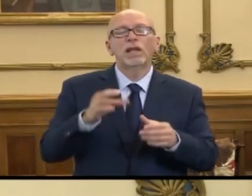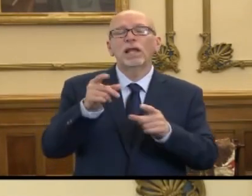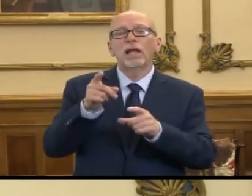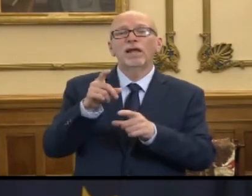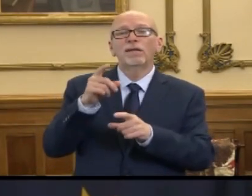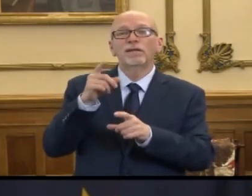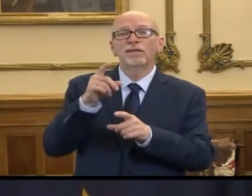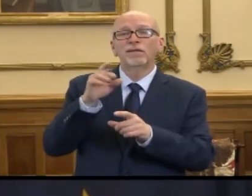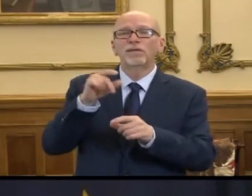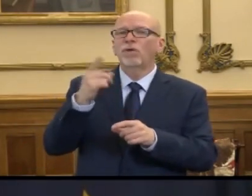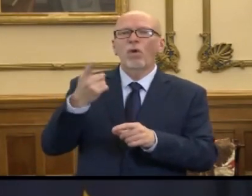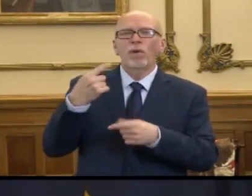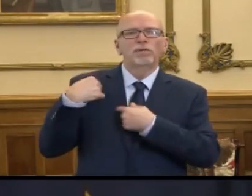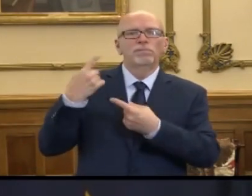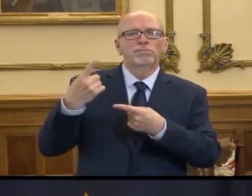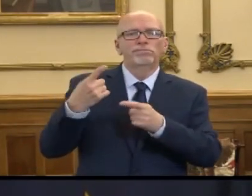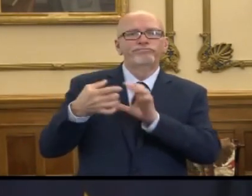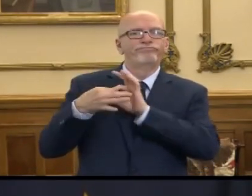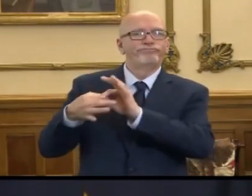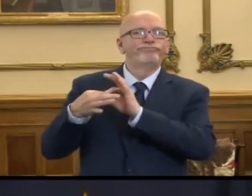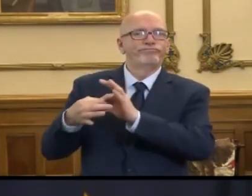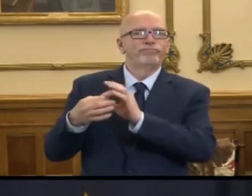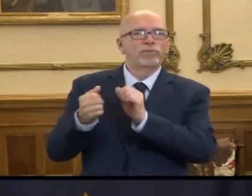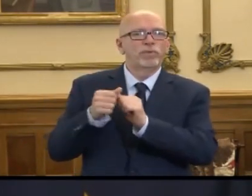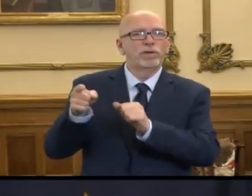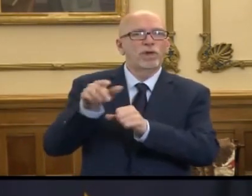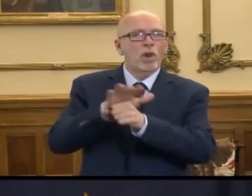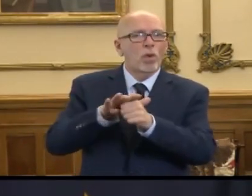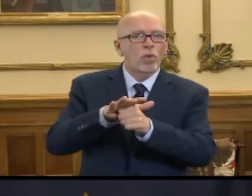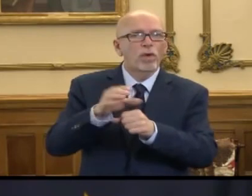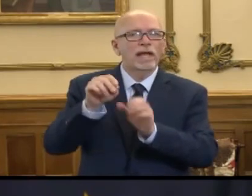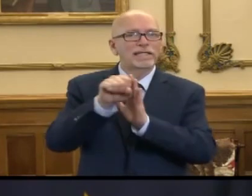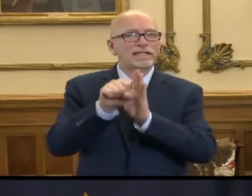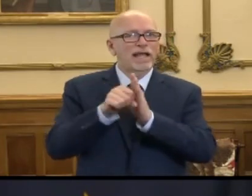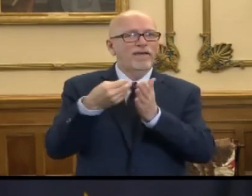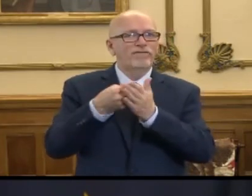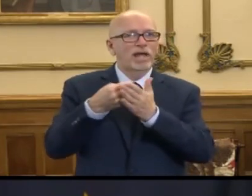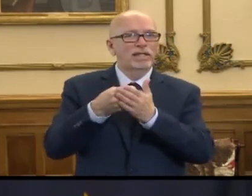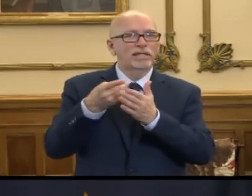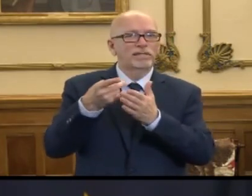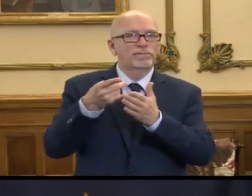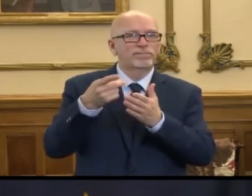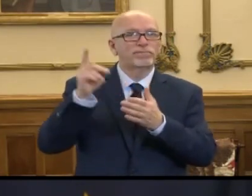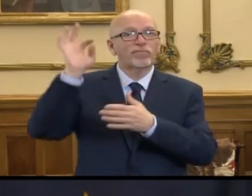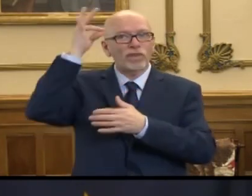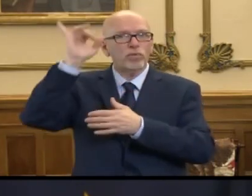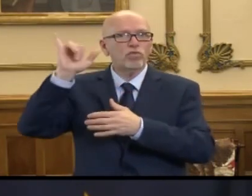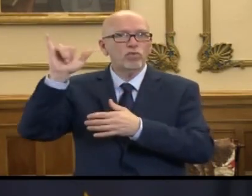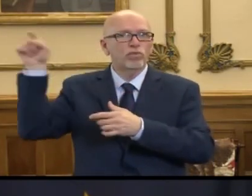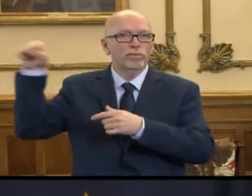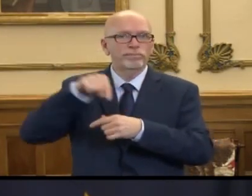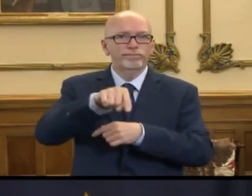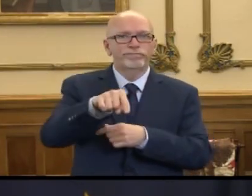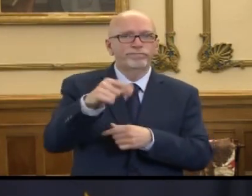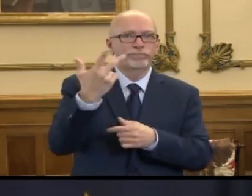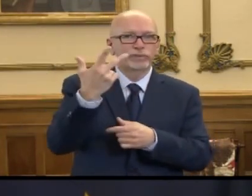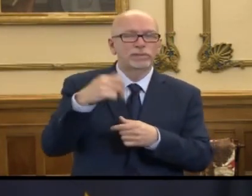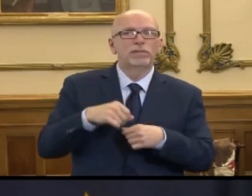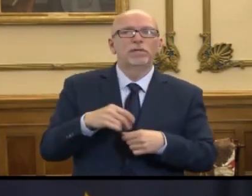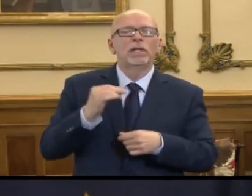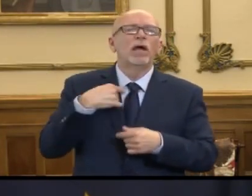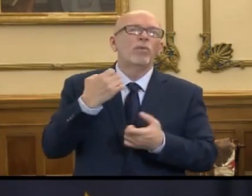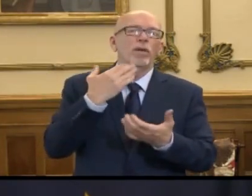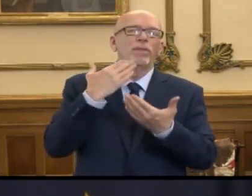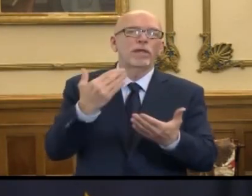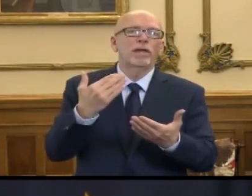this has always been a partnership with local and state funding resources, federal as well, and I want to say